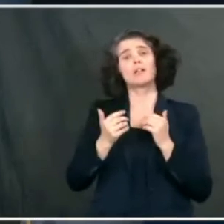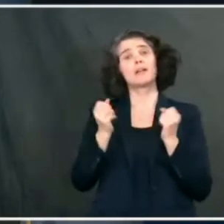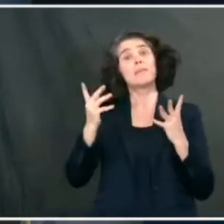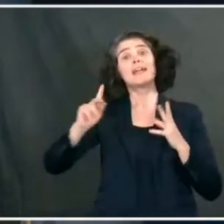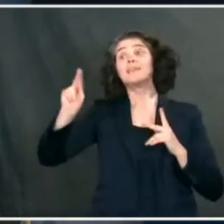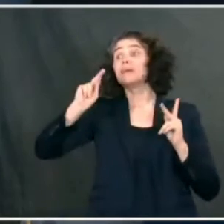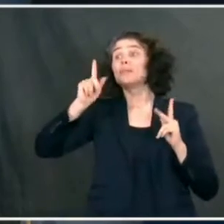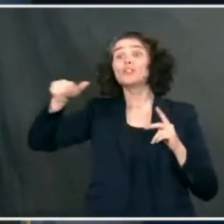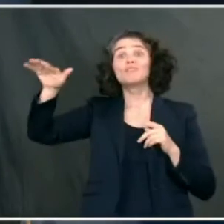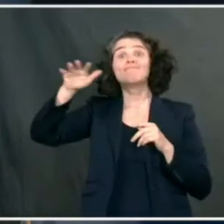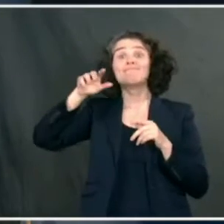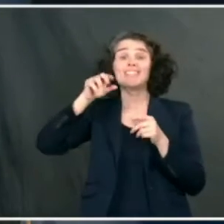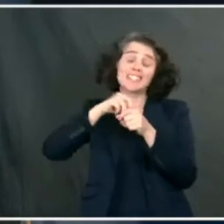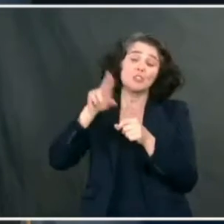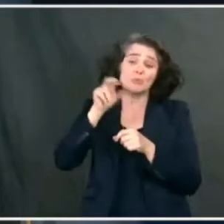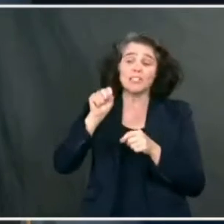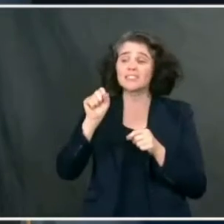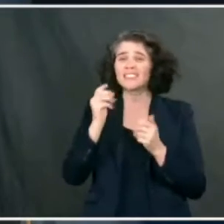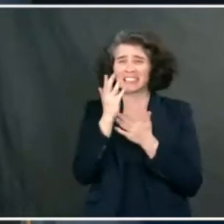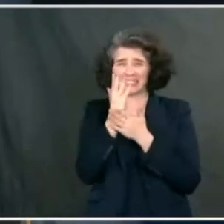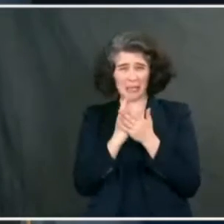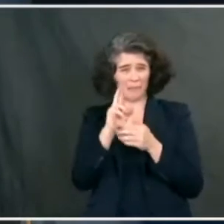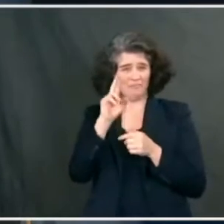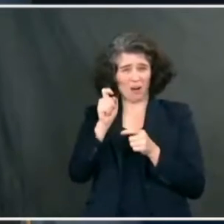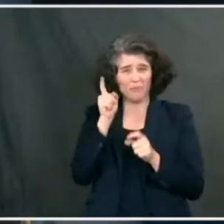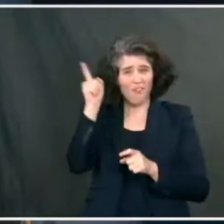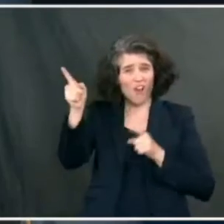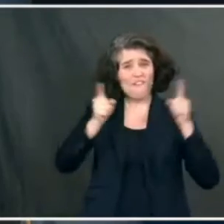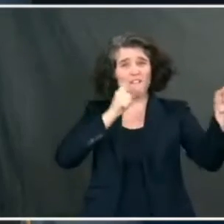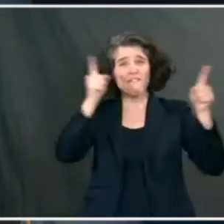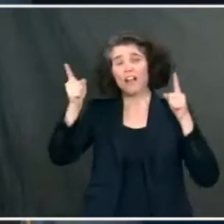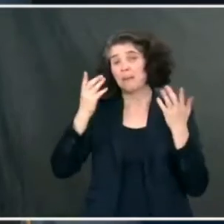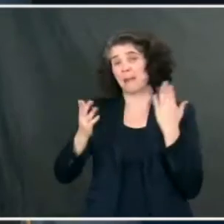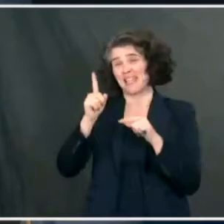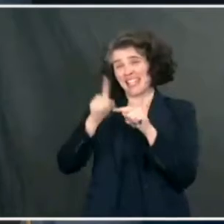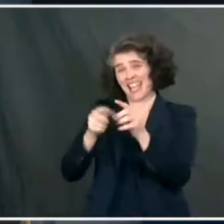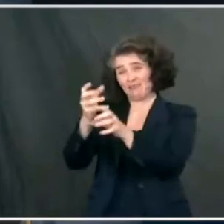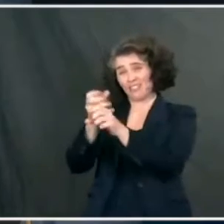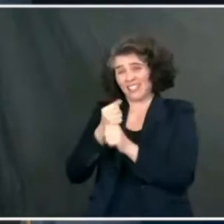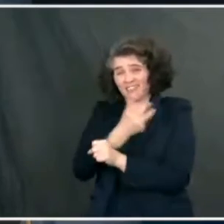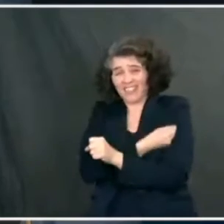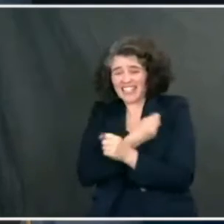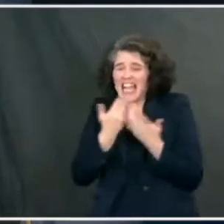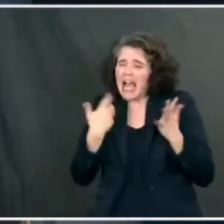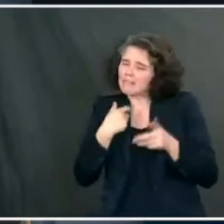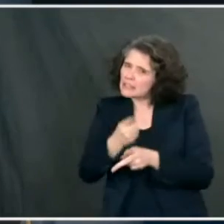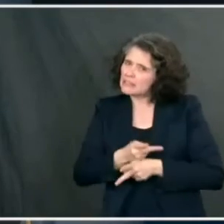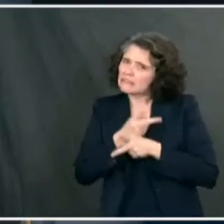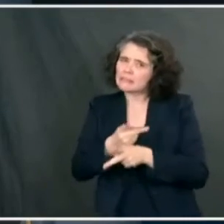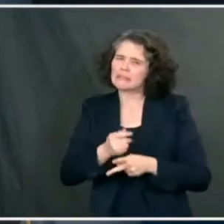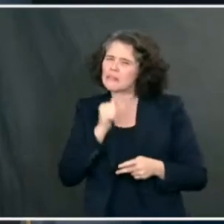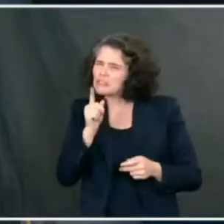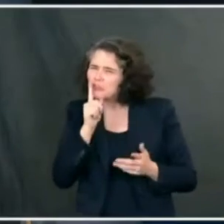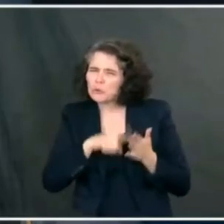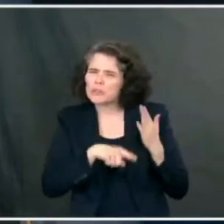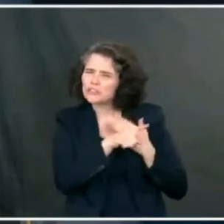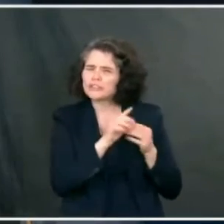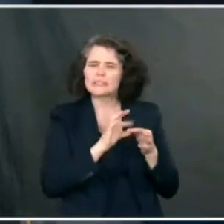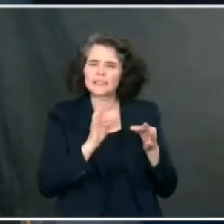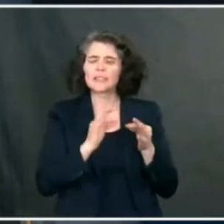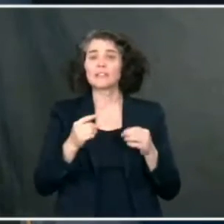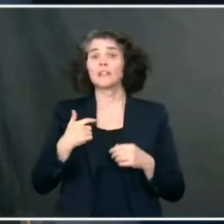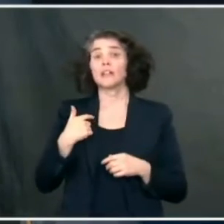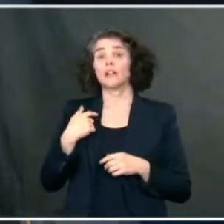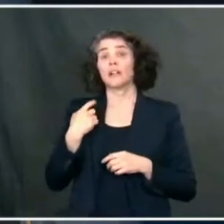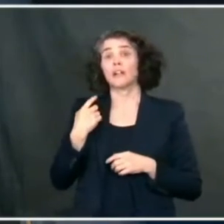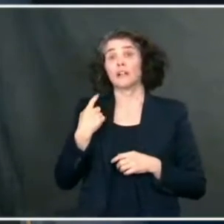pharmacy, they may not be able to utilize getting things in the pharmacy. I'm not sure. I want to be careful because I'm not sure that's what she said. But we just